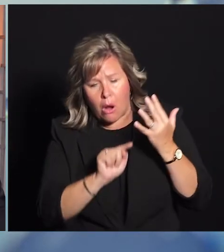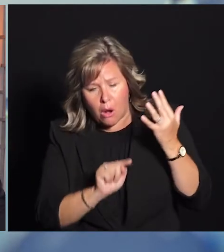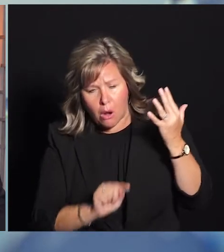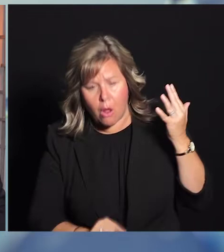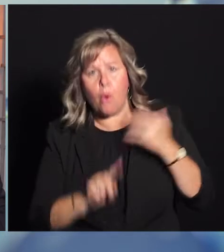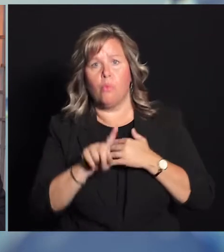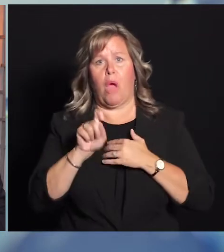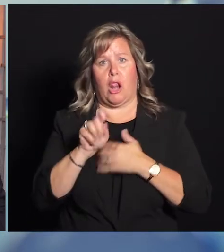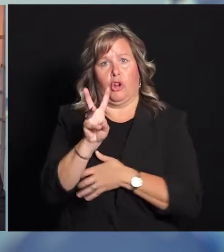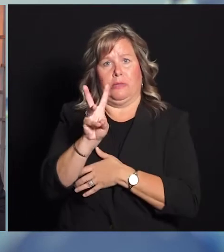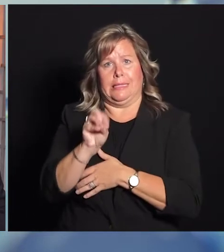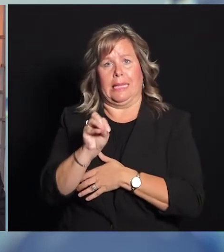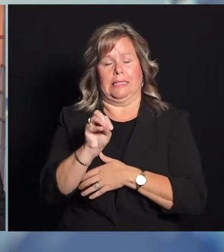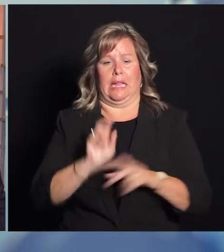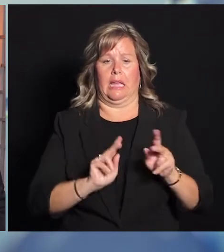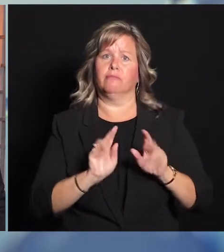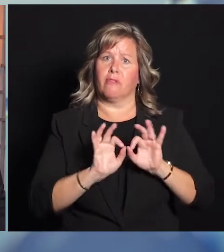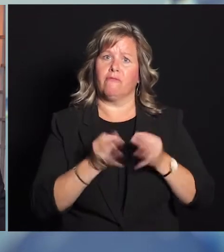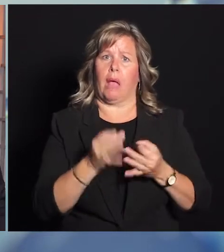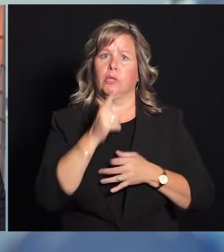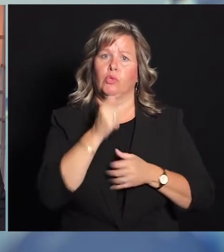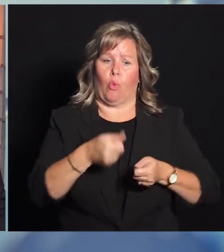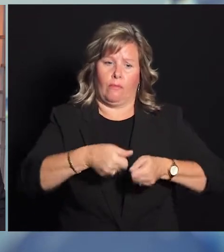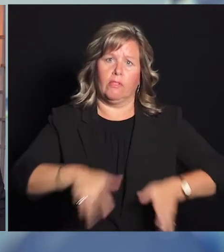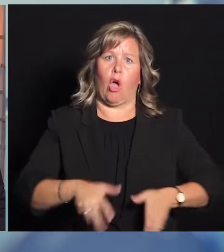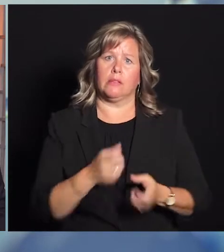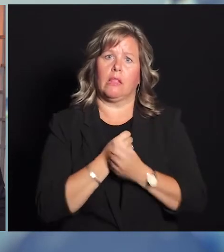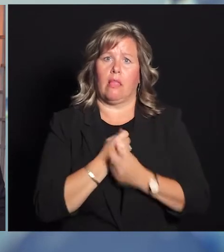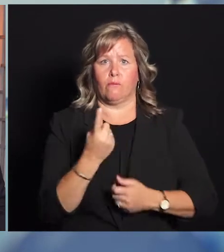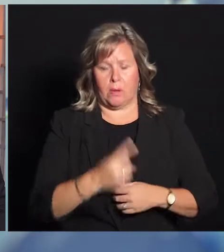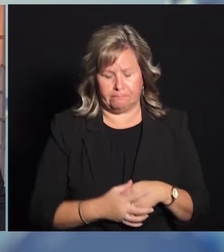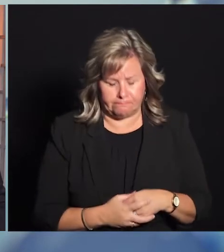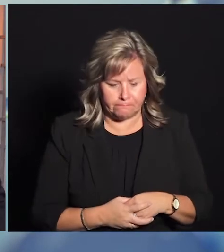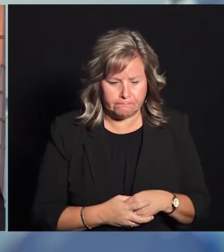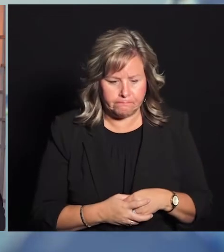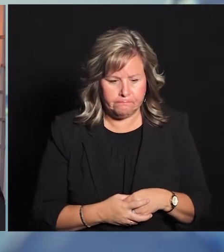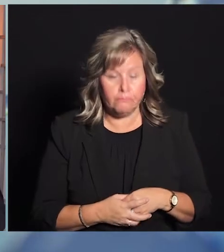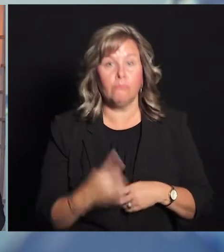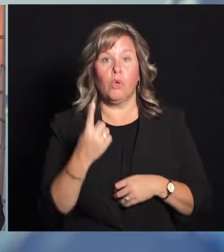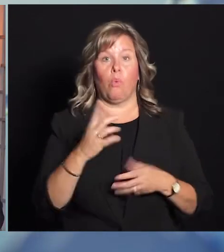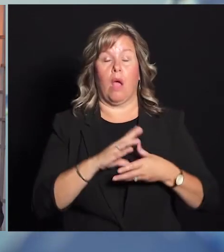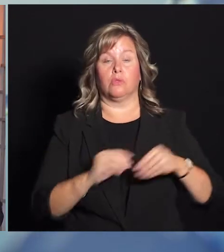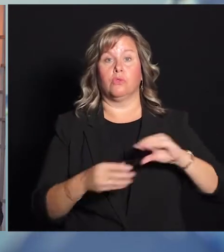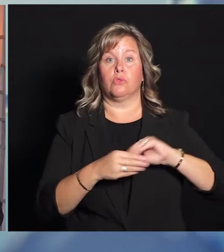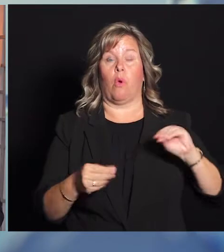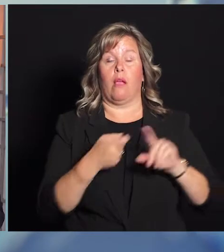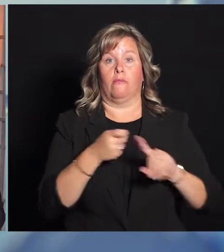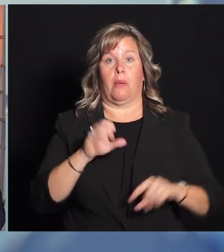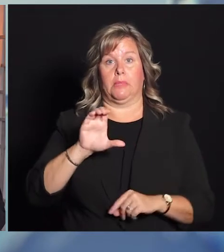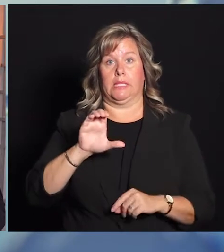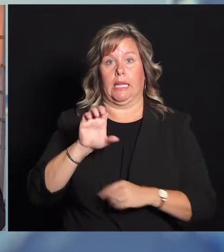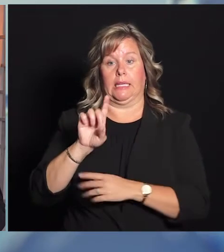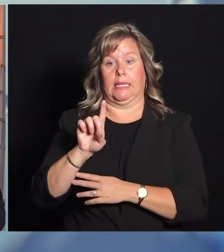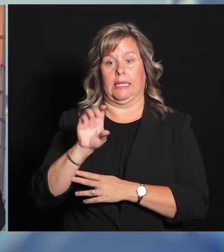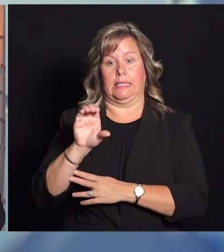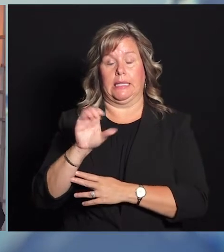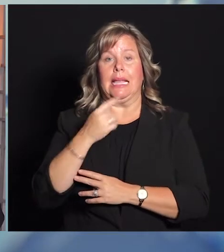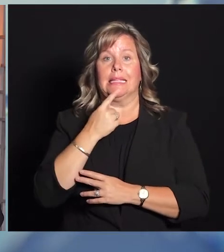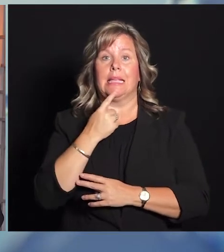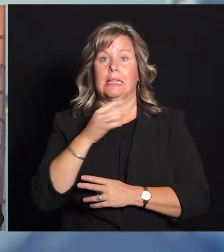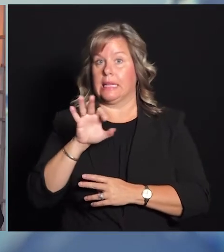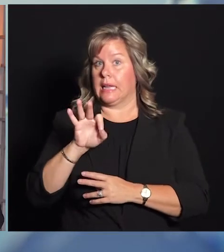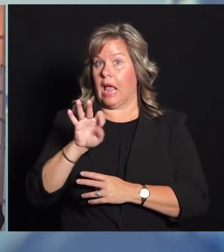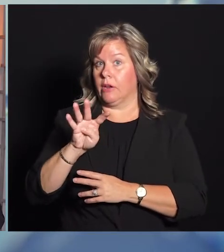families here in Kent County who have lost a loved one. There was a story out earlier this week from the CDC saying that